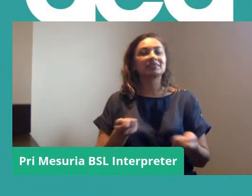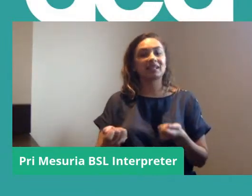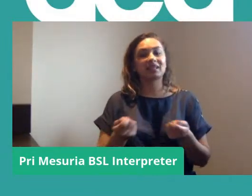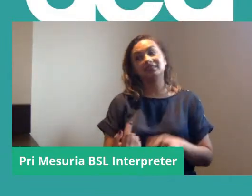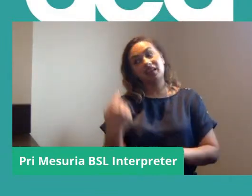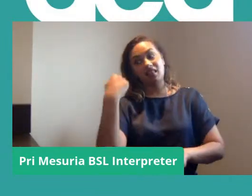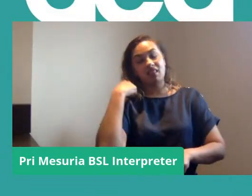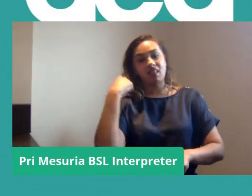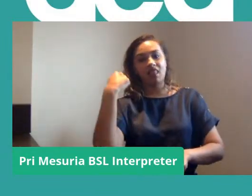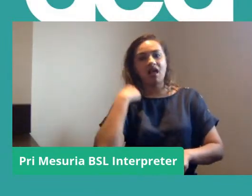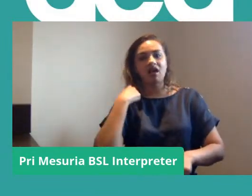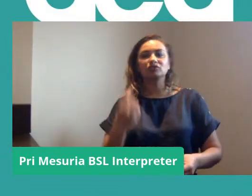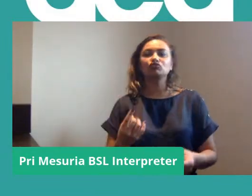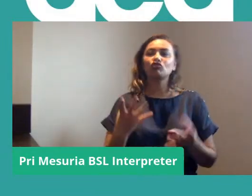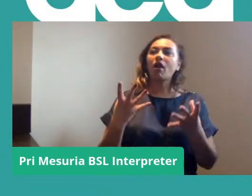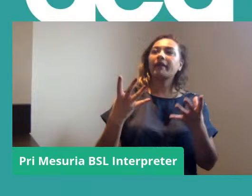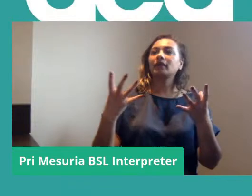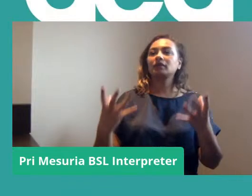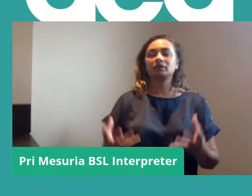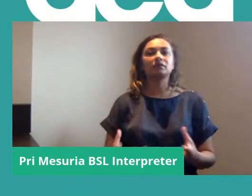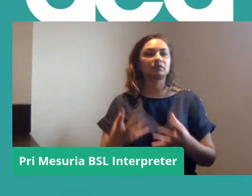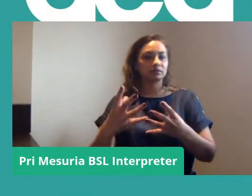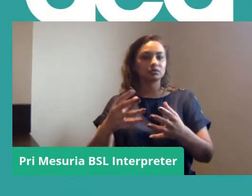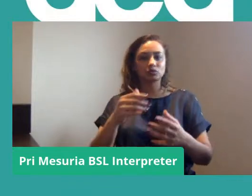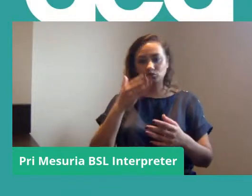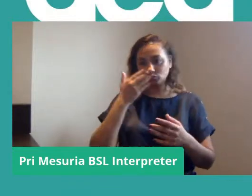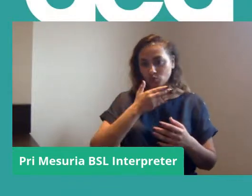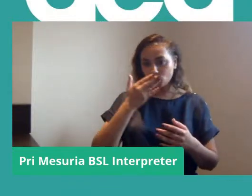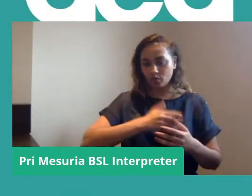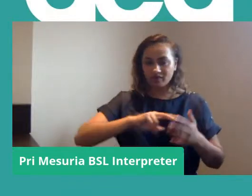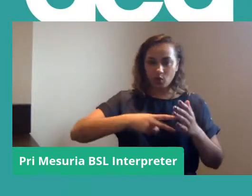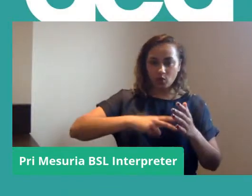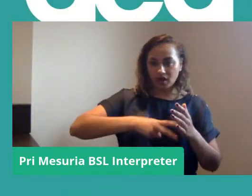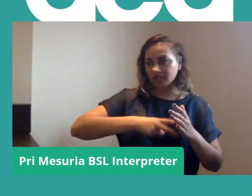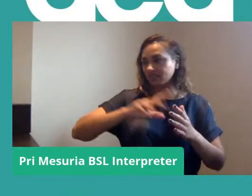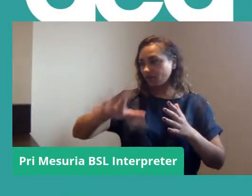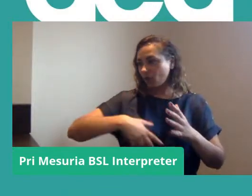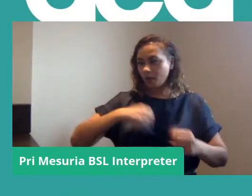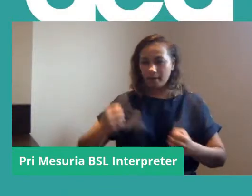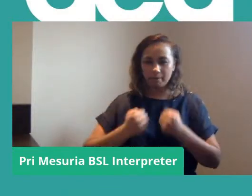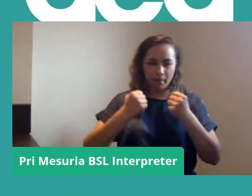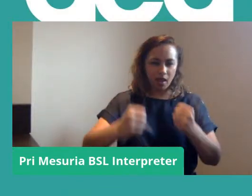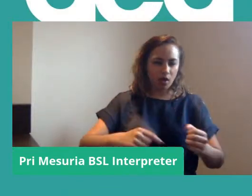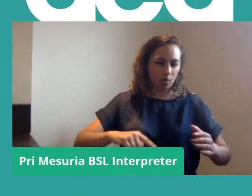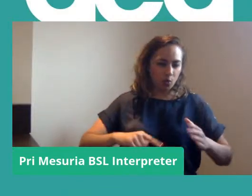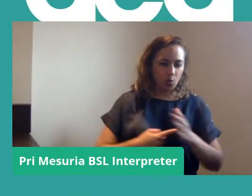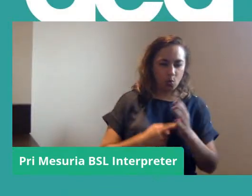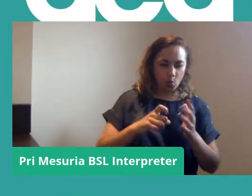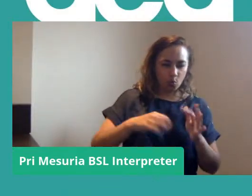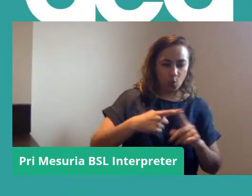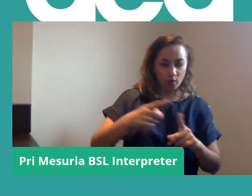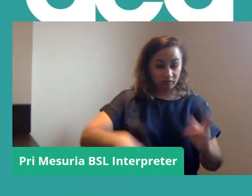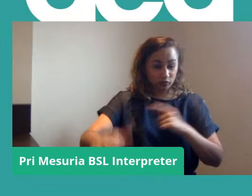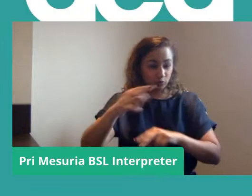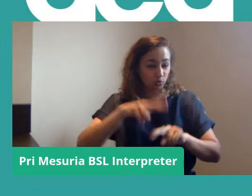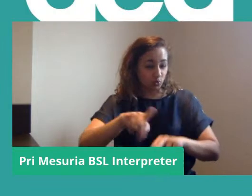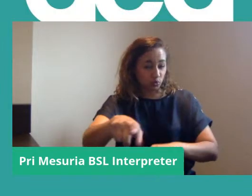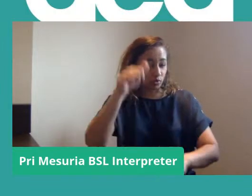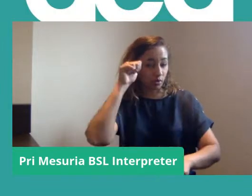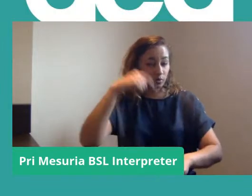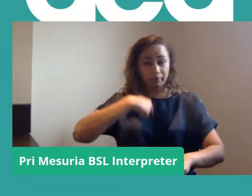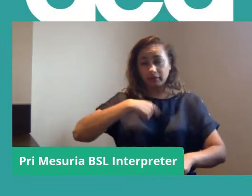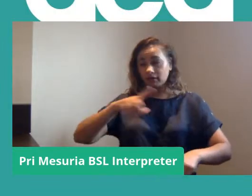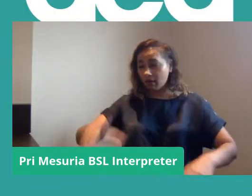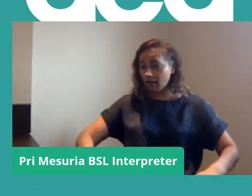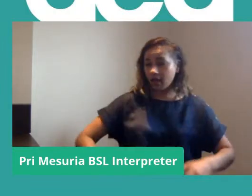last strike school, the last organising for power corps, and anyone who knows me knows that I am a proper